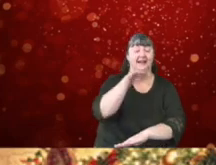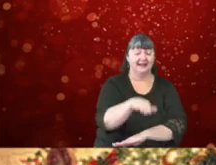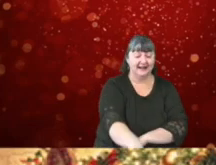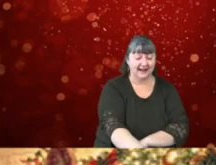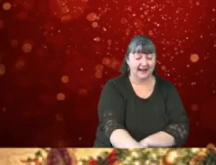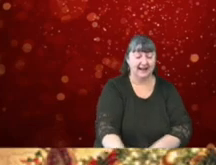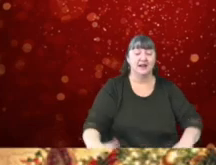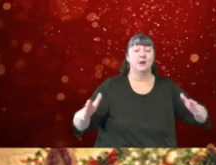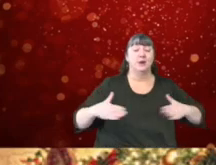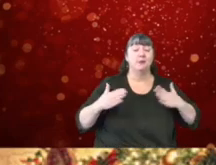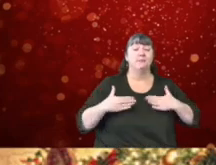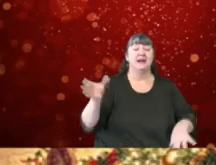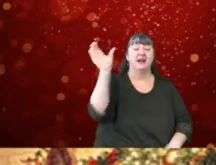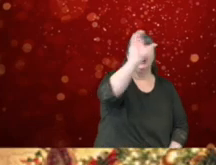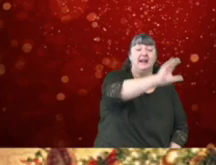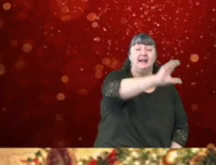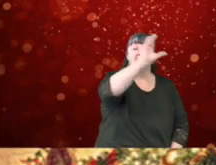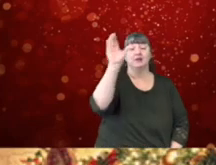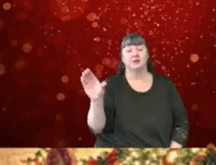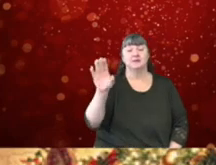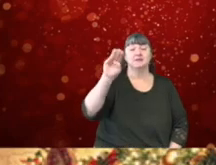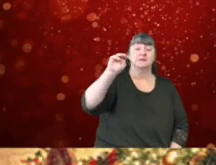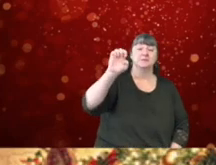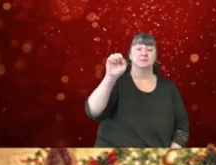Merry Christmas, Meadowbrook!